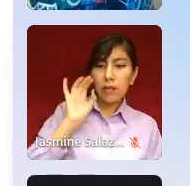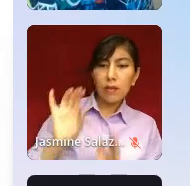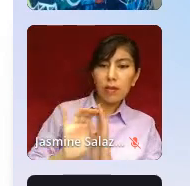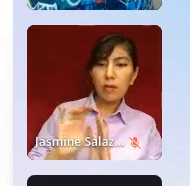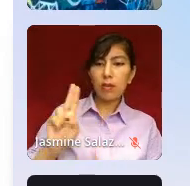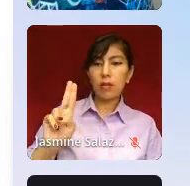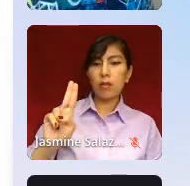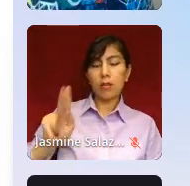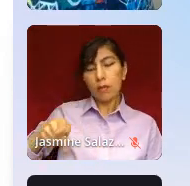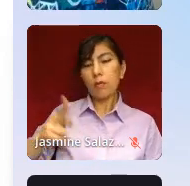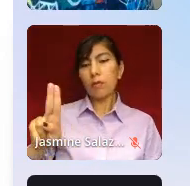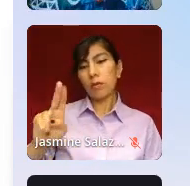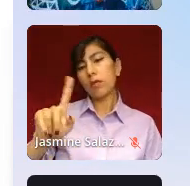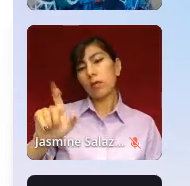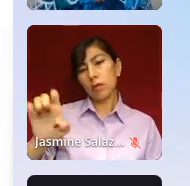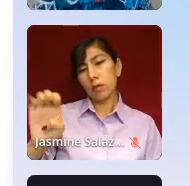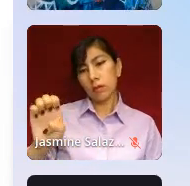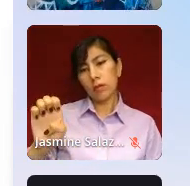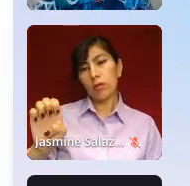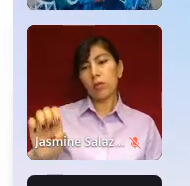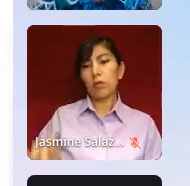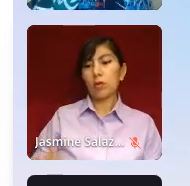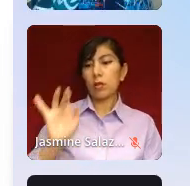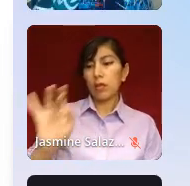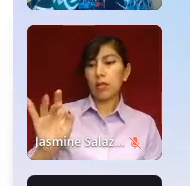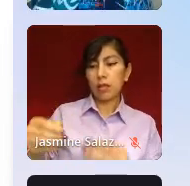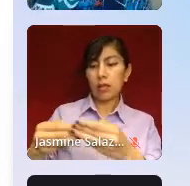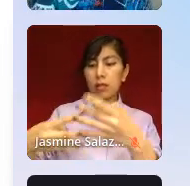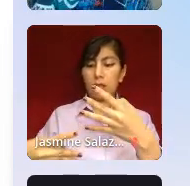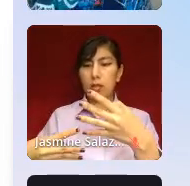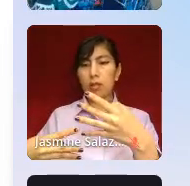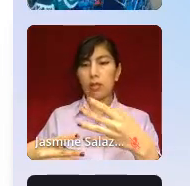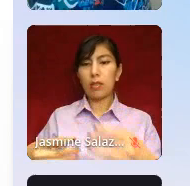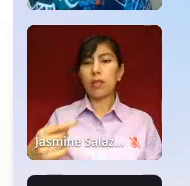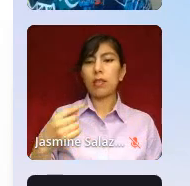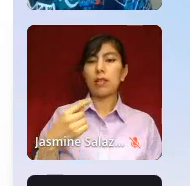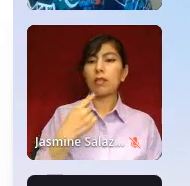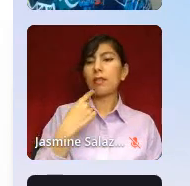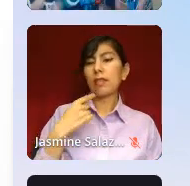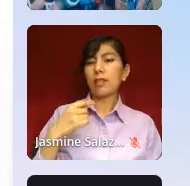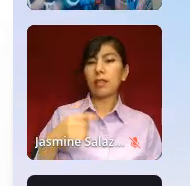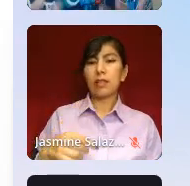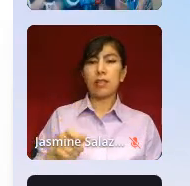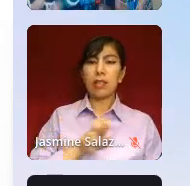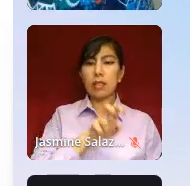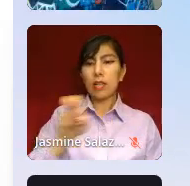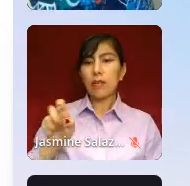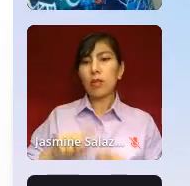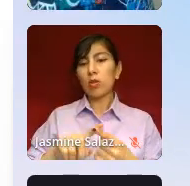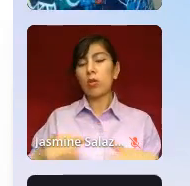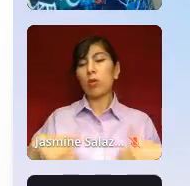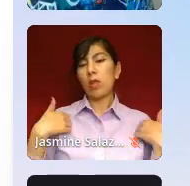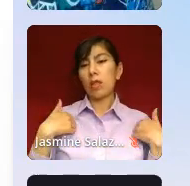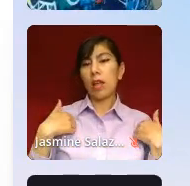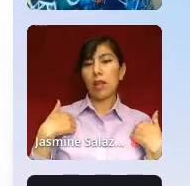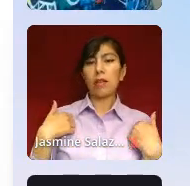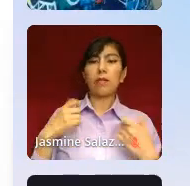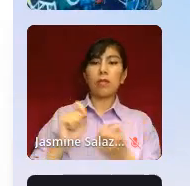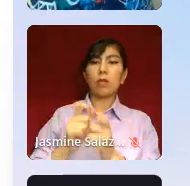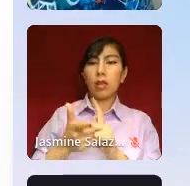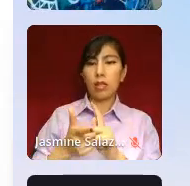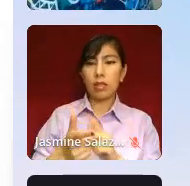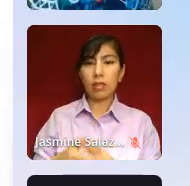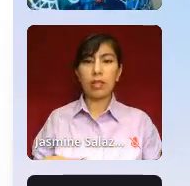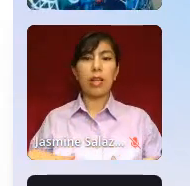It will allow you to have other options to navigate to the live translation and also live Spanish